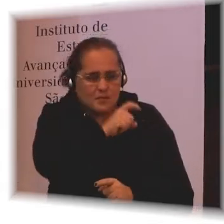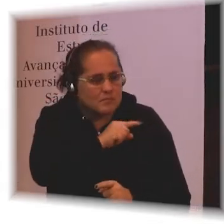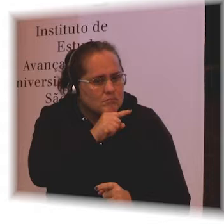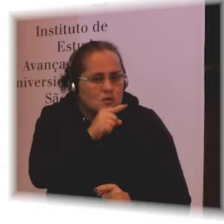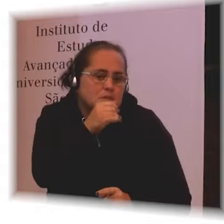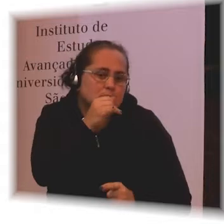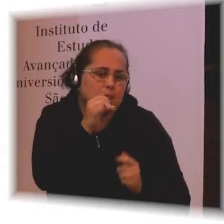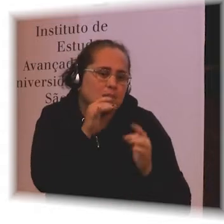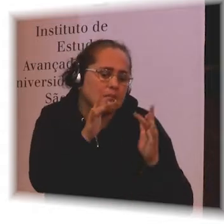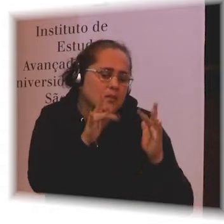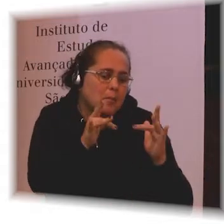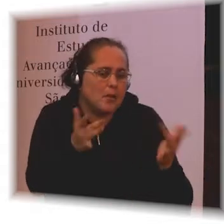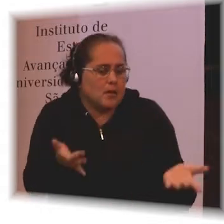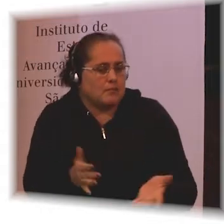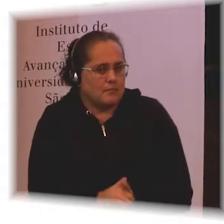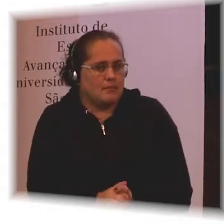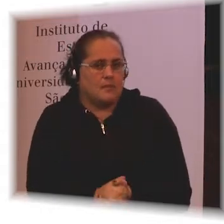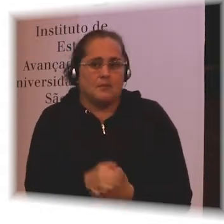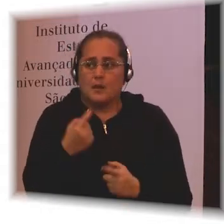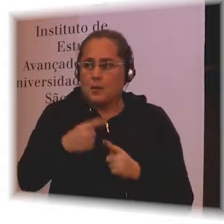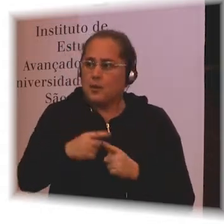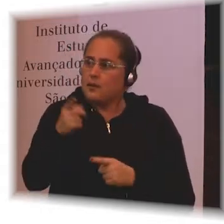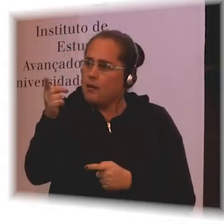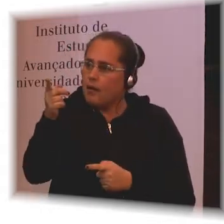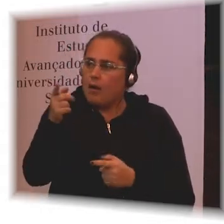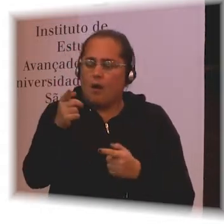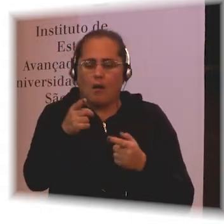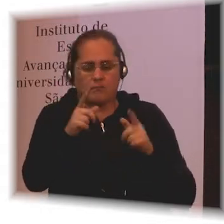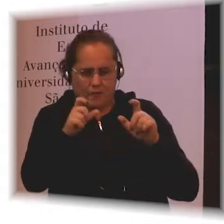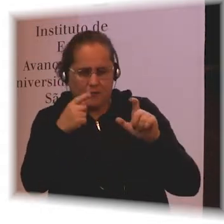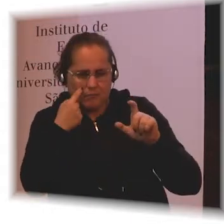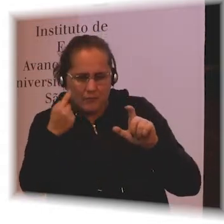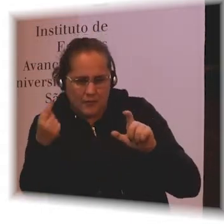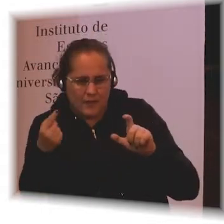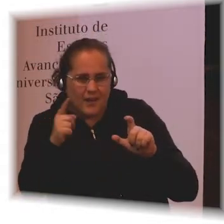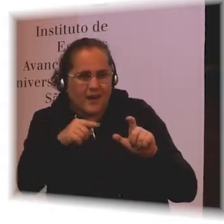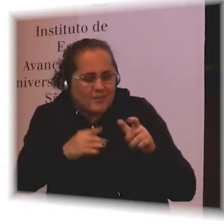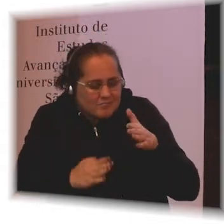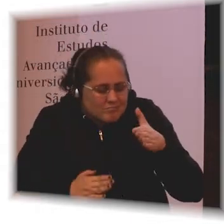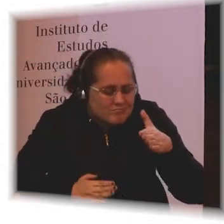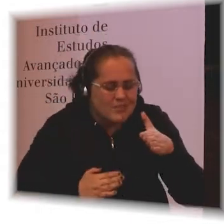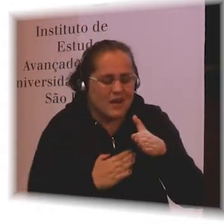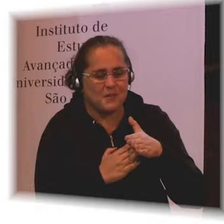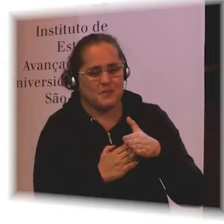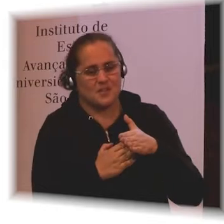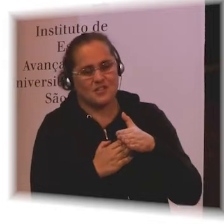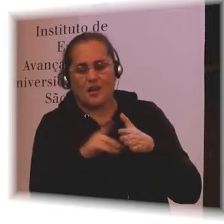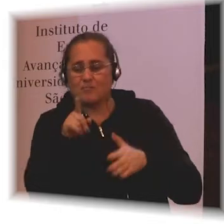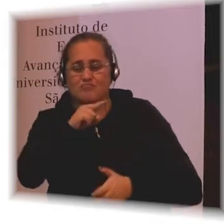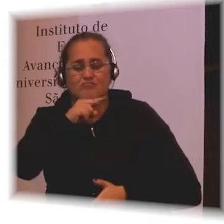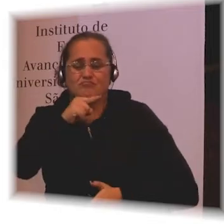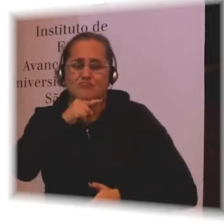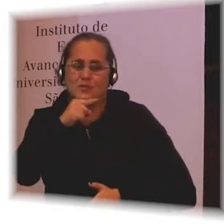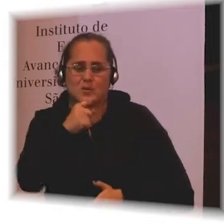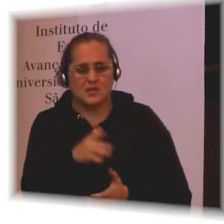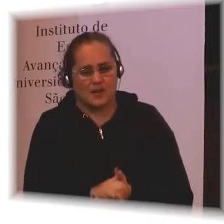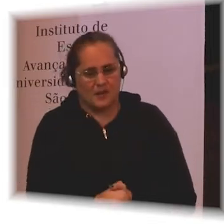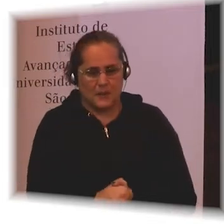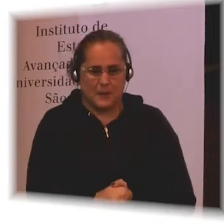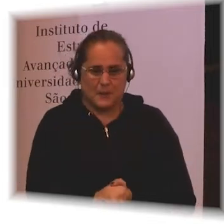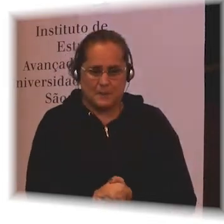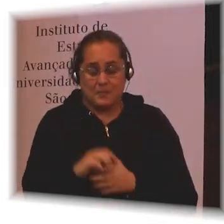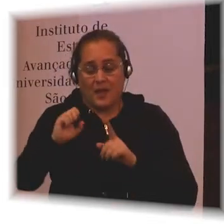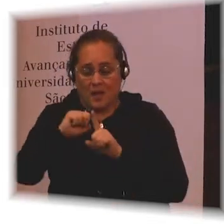his feet look. So it's not just about the function, it's also about stigma and society around that.